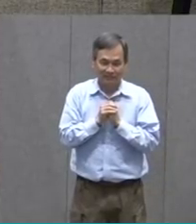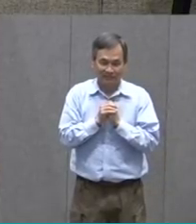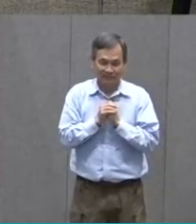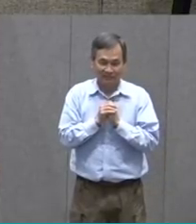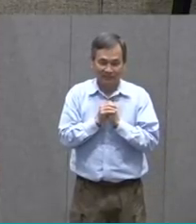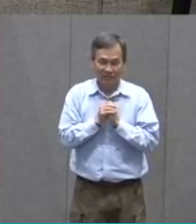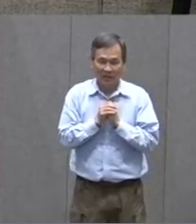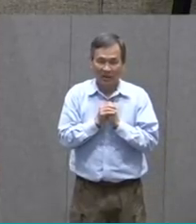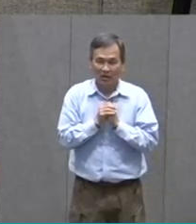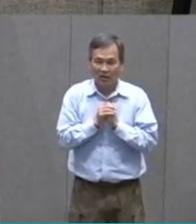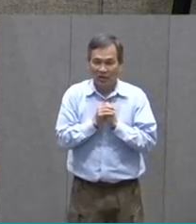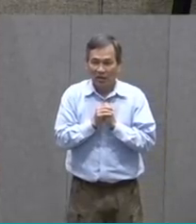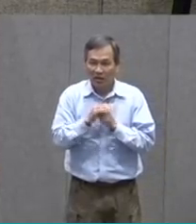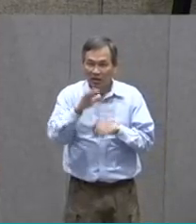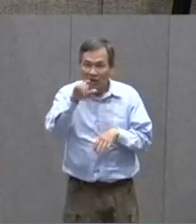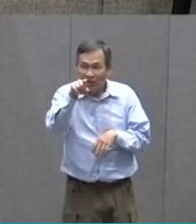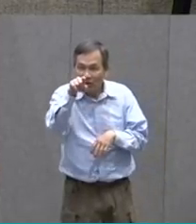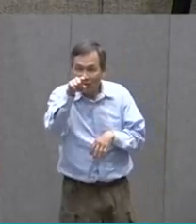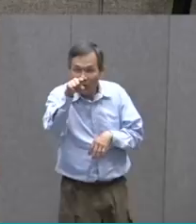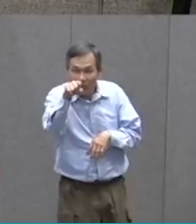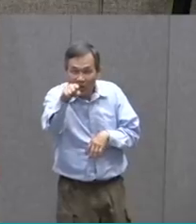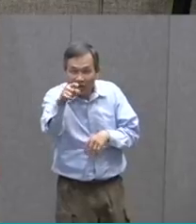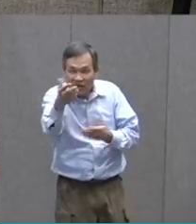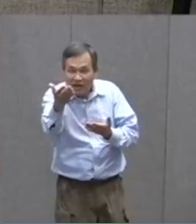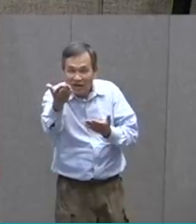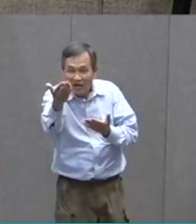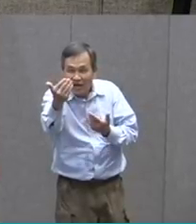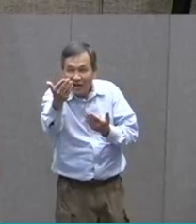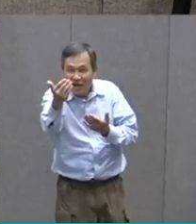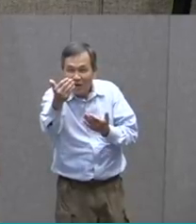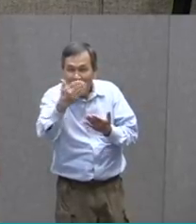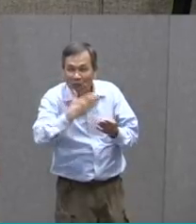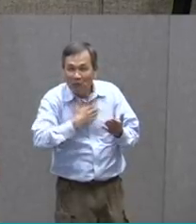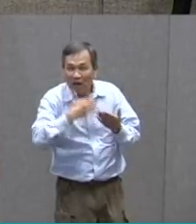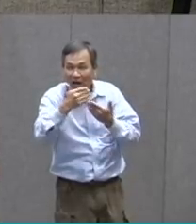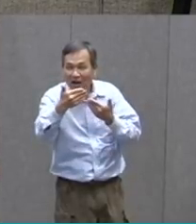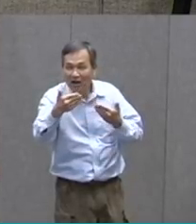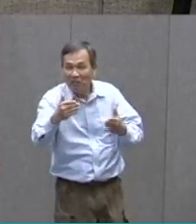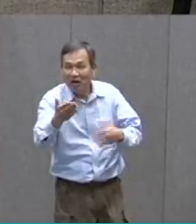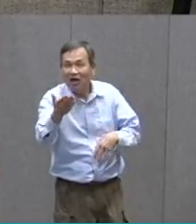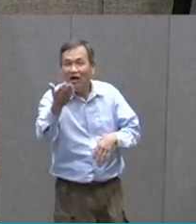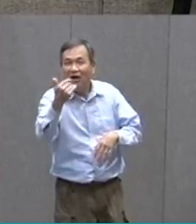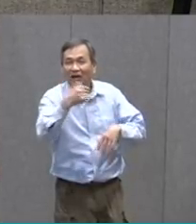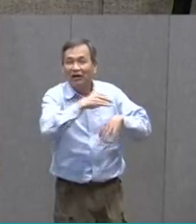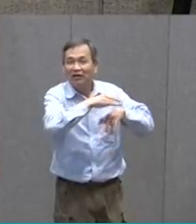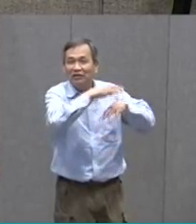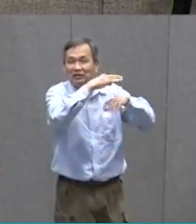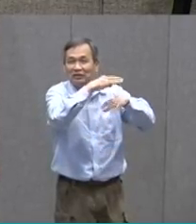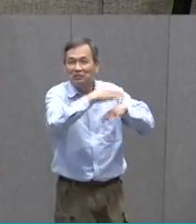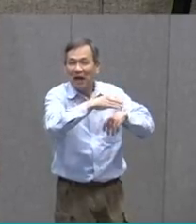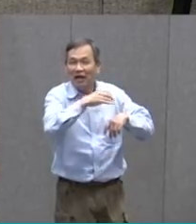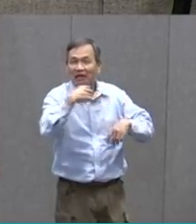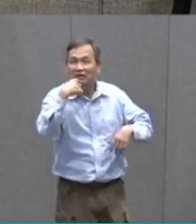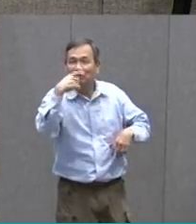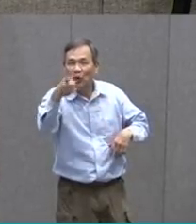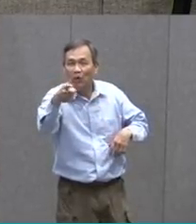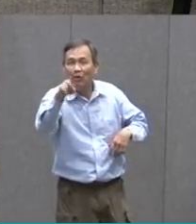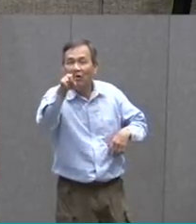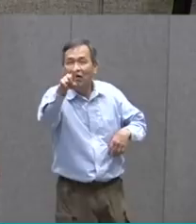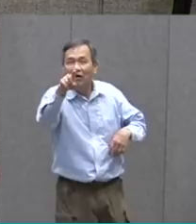Will you walk into my parlor, said the spider to the fly.